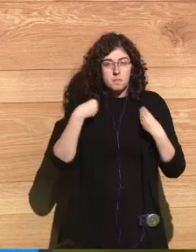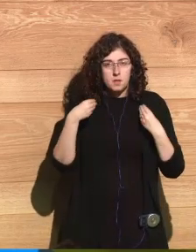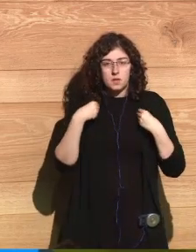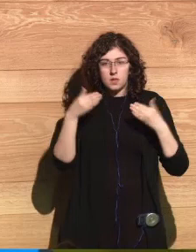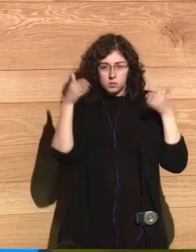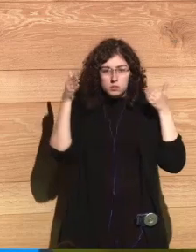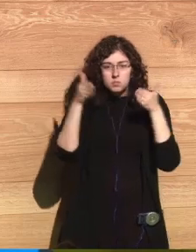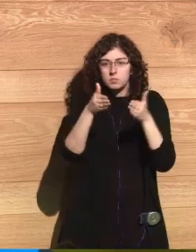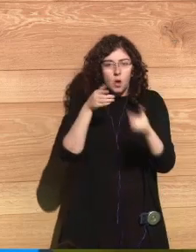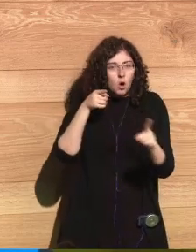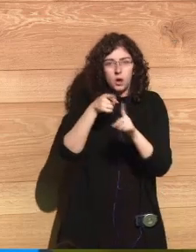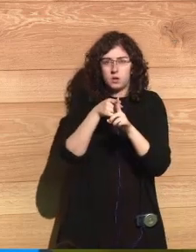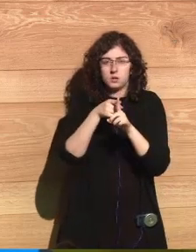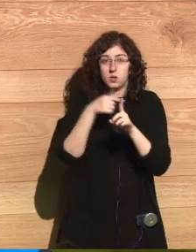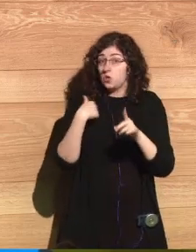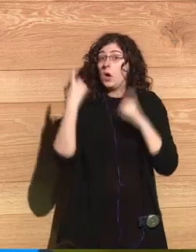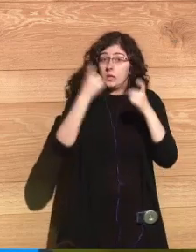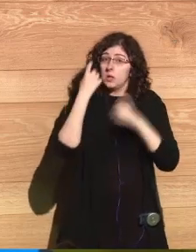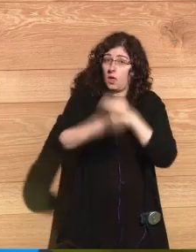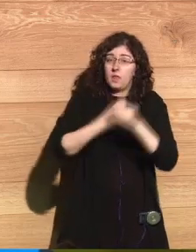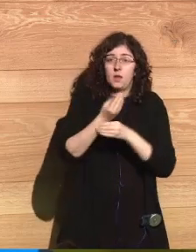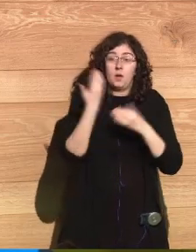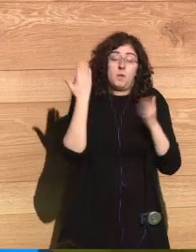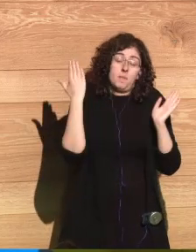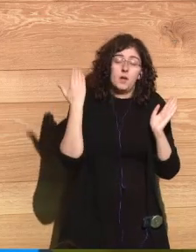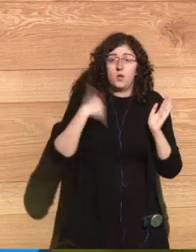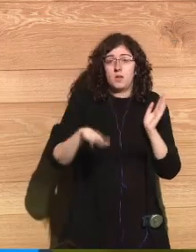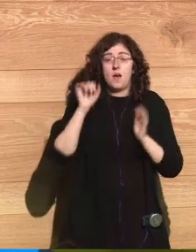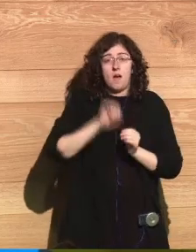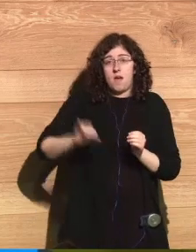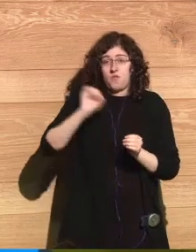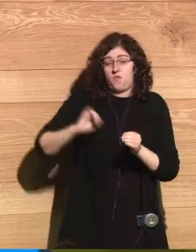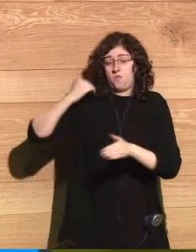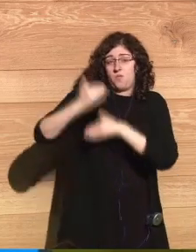But it's been many years. It's been a struggle.